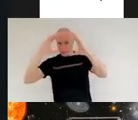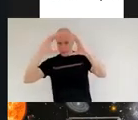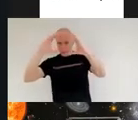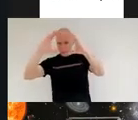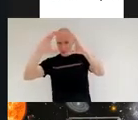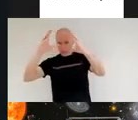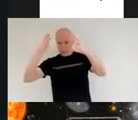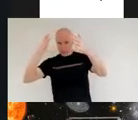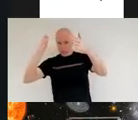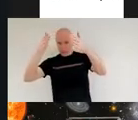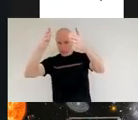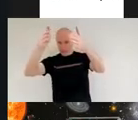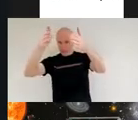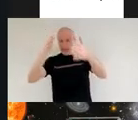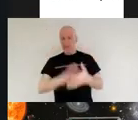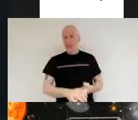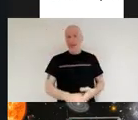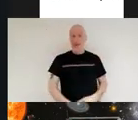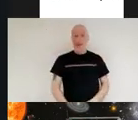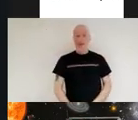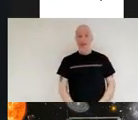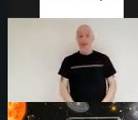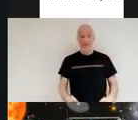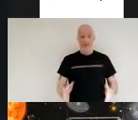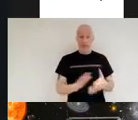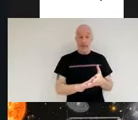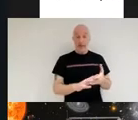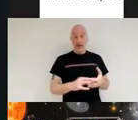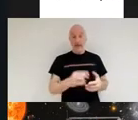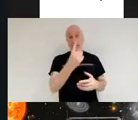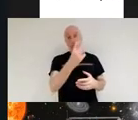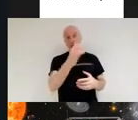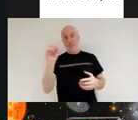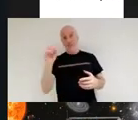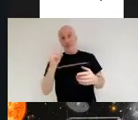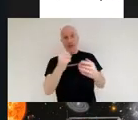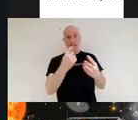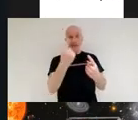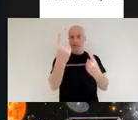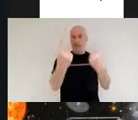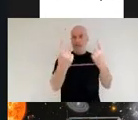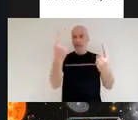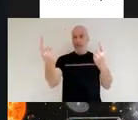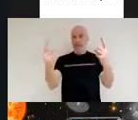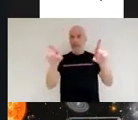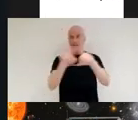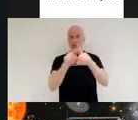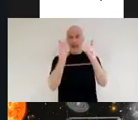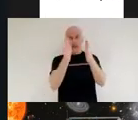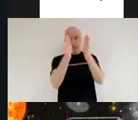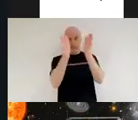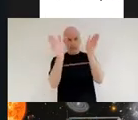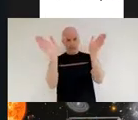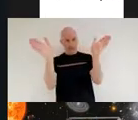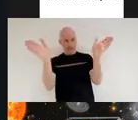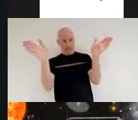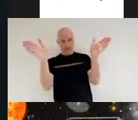about 100 or so individual objects in the same wide field of view